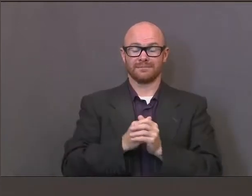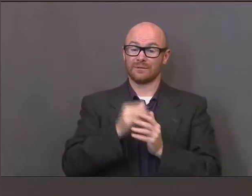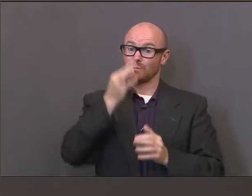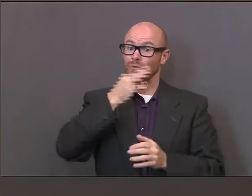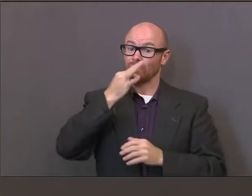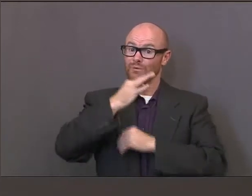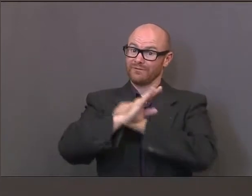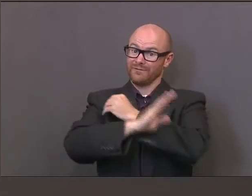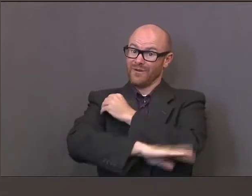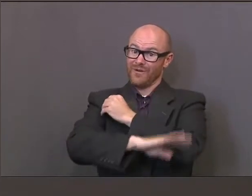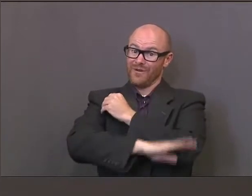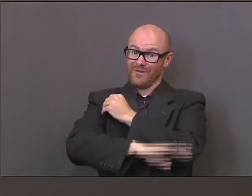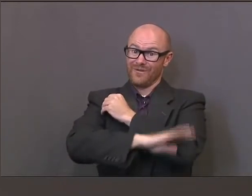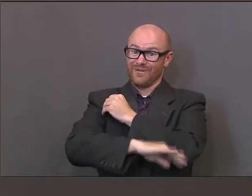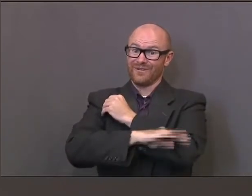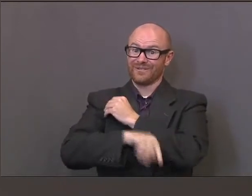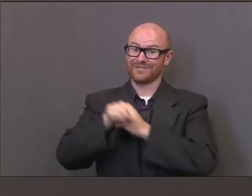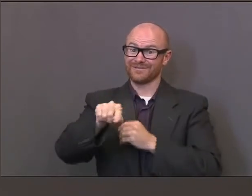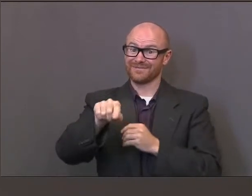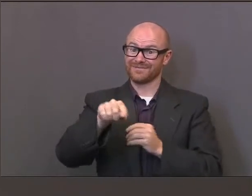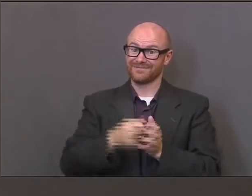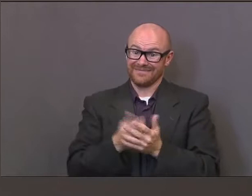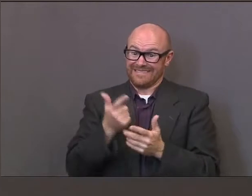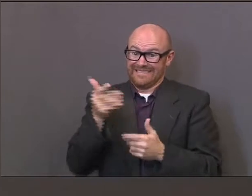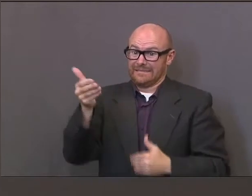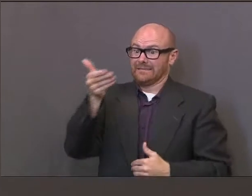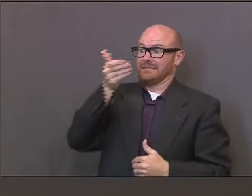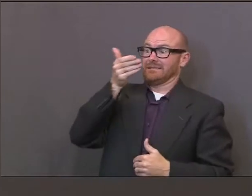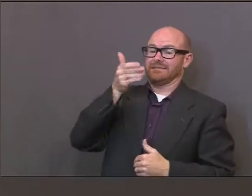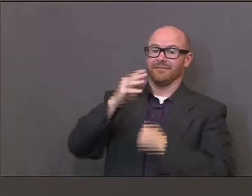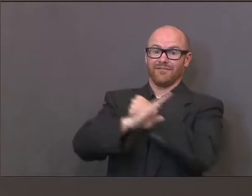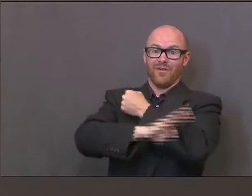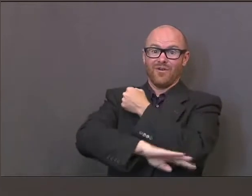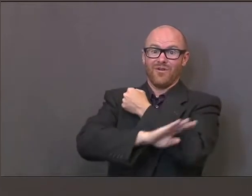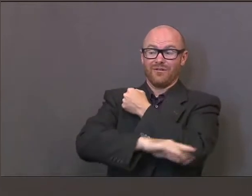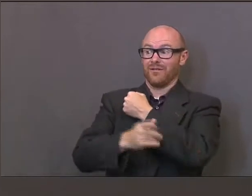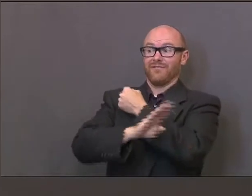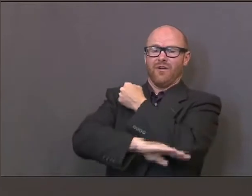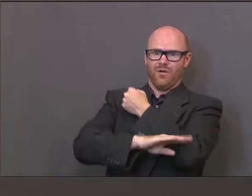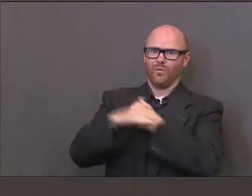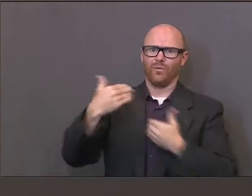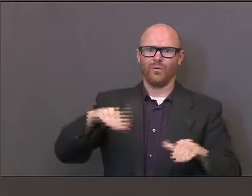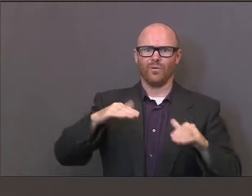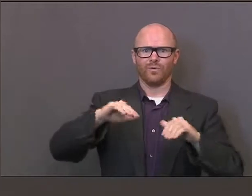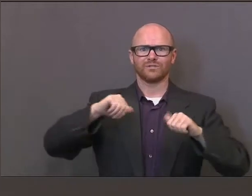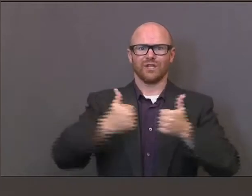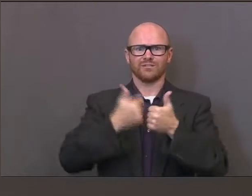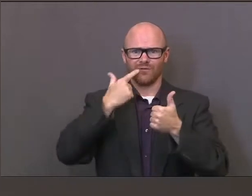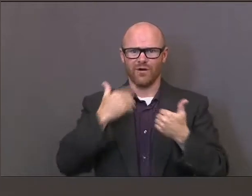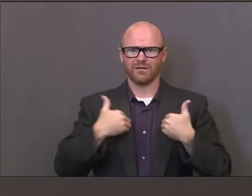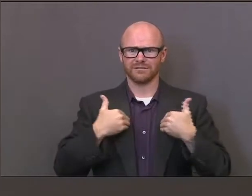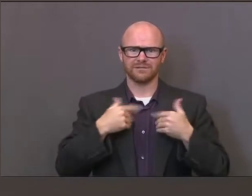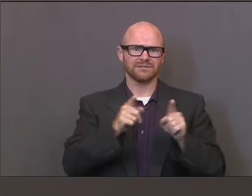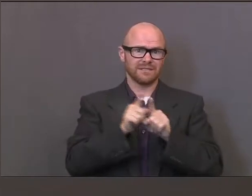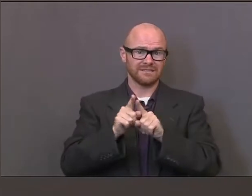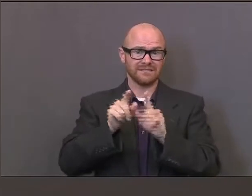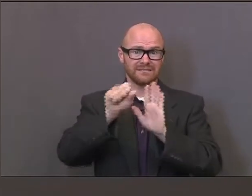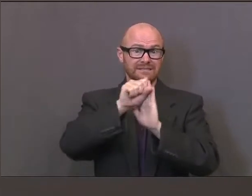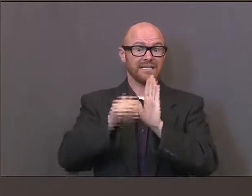the fall time of the year. That creates some unique challenges for us as a state going forward.